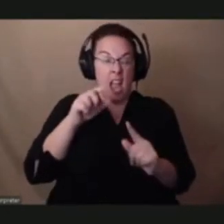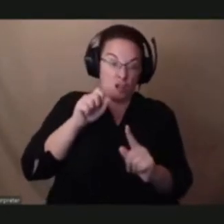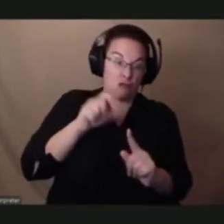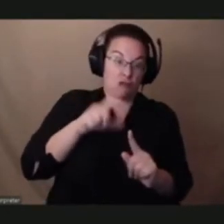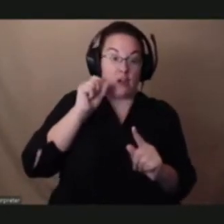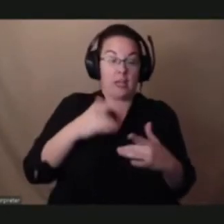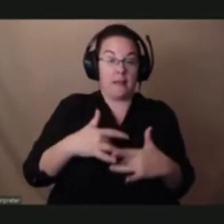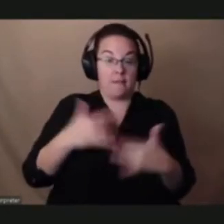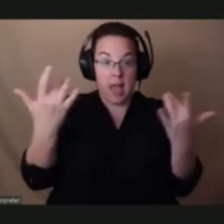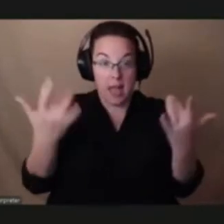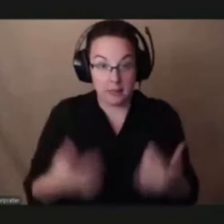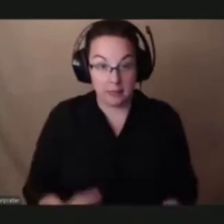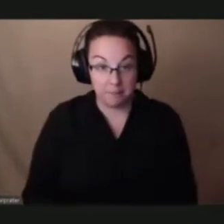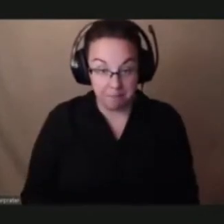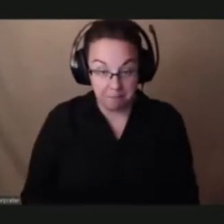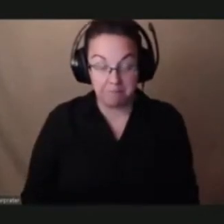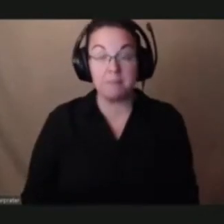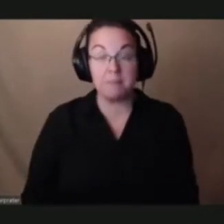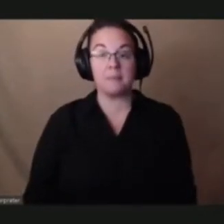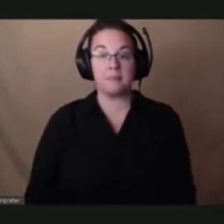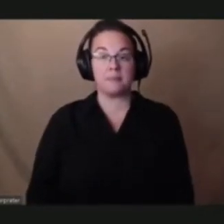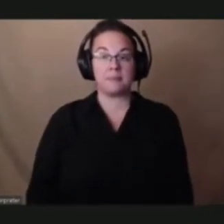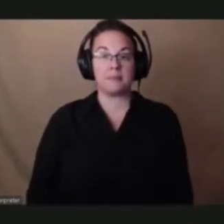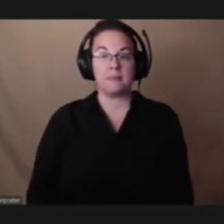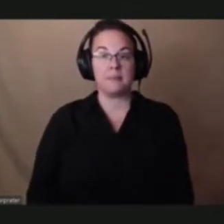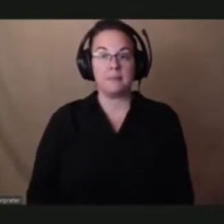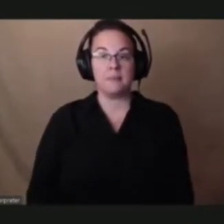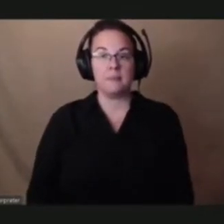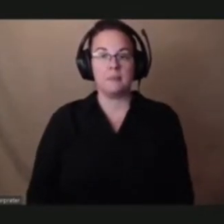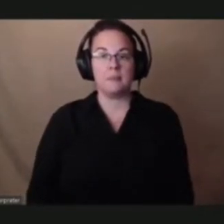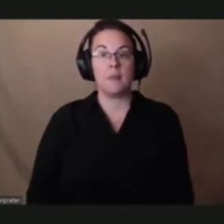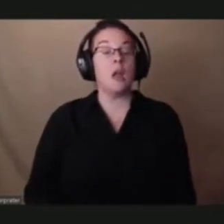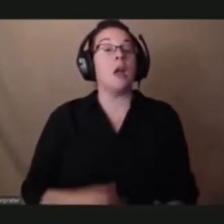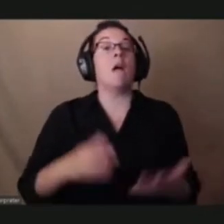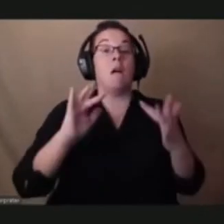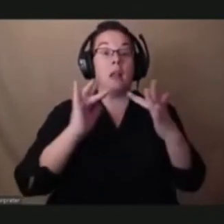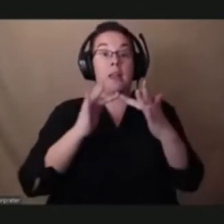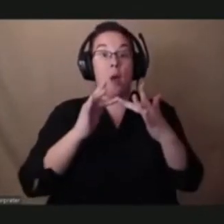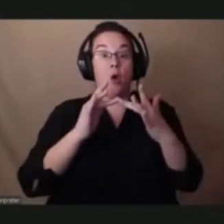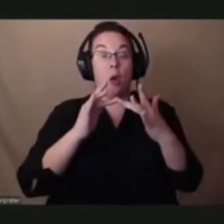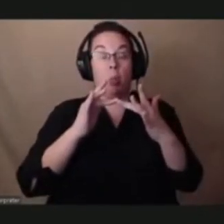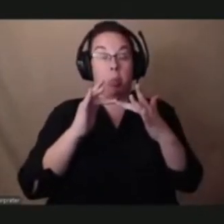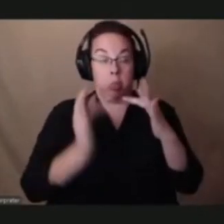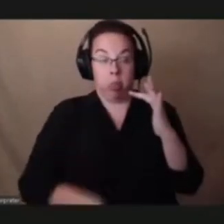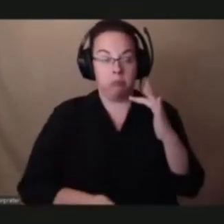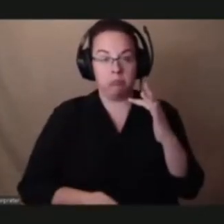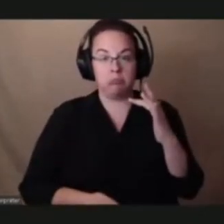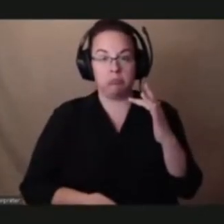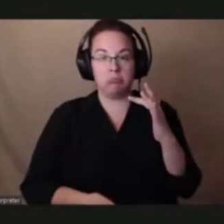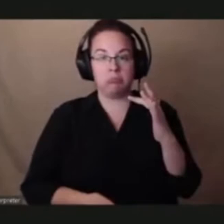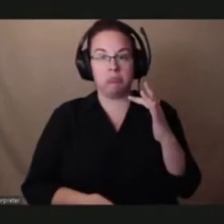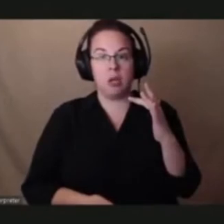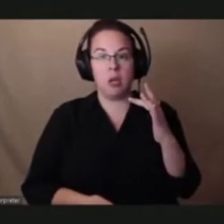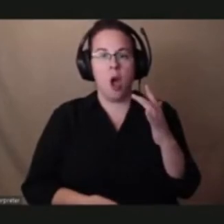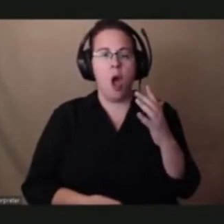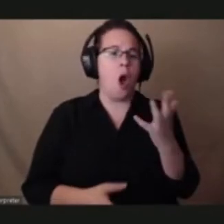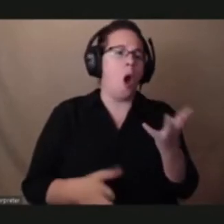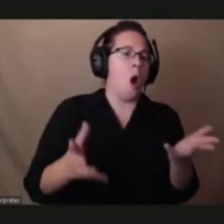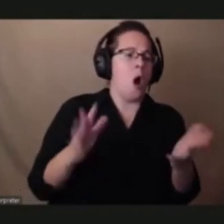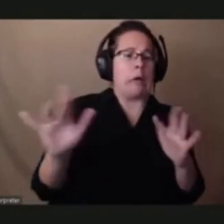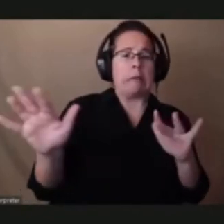when a network goes down and then only as a last resort is mutual aid